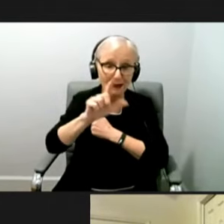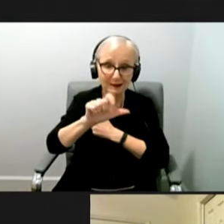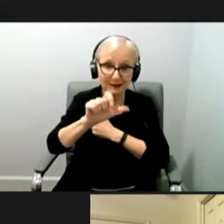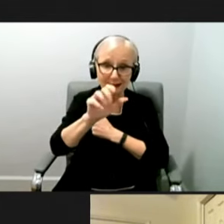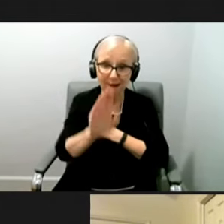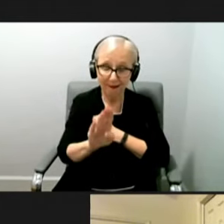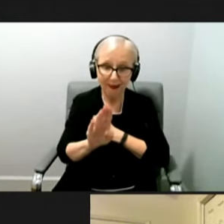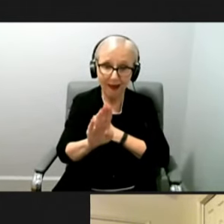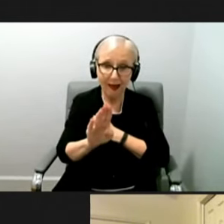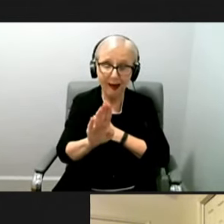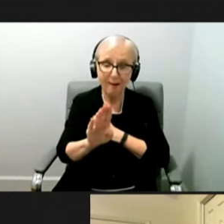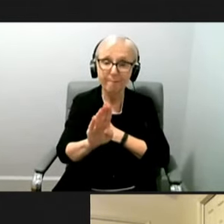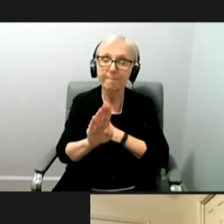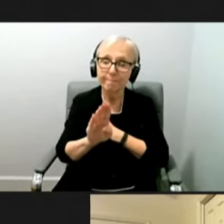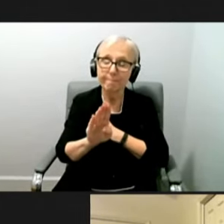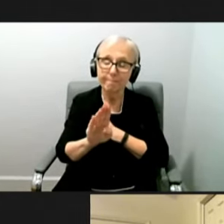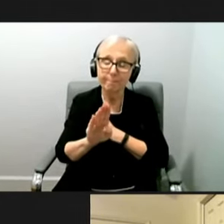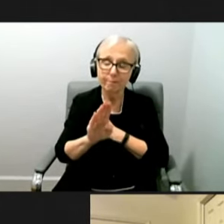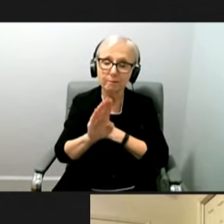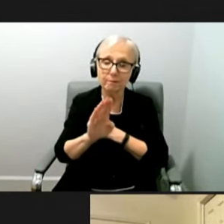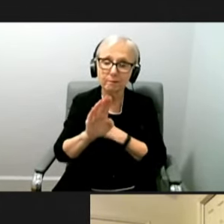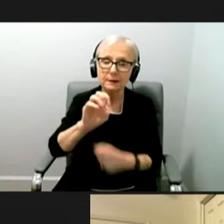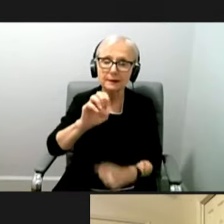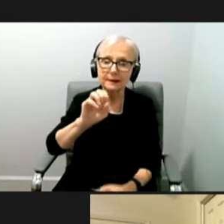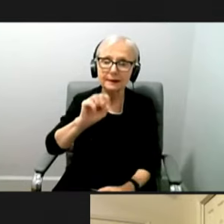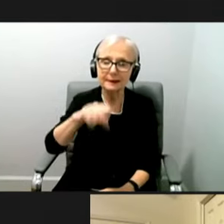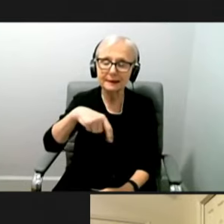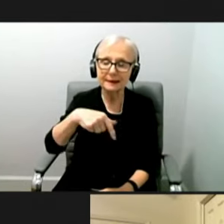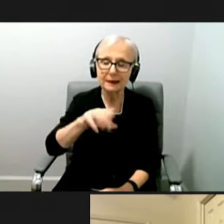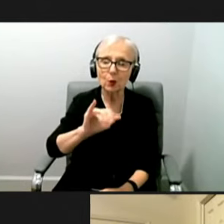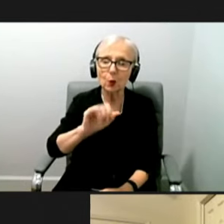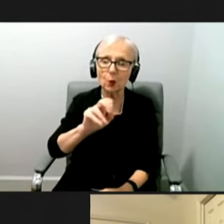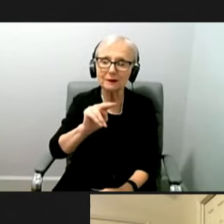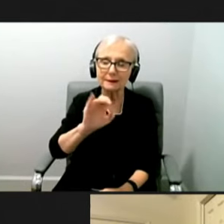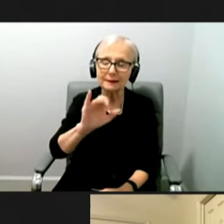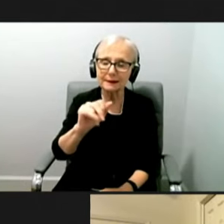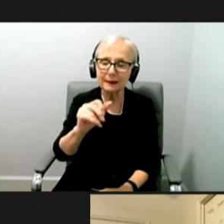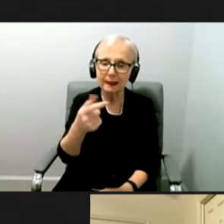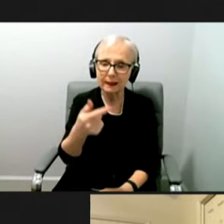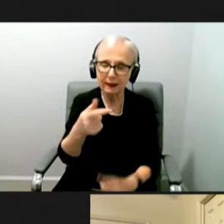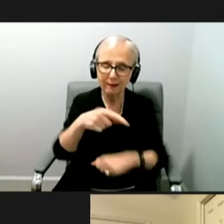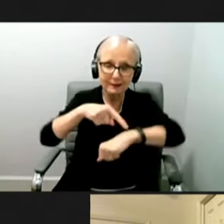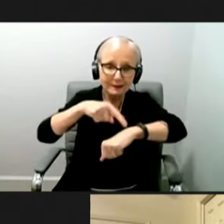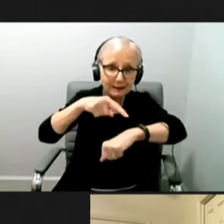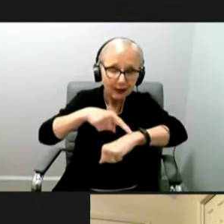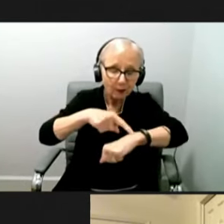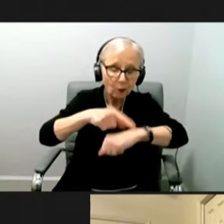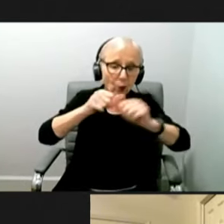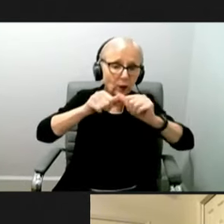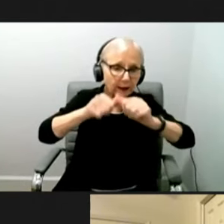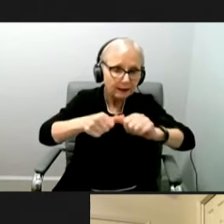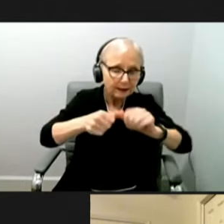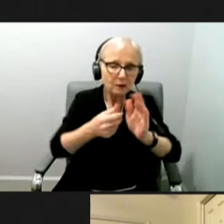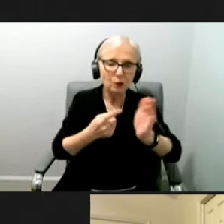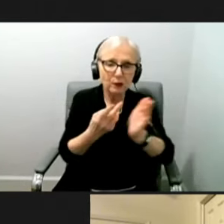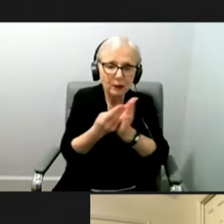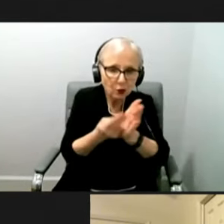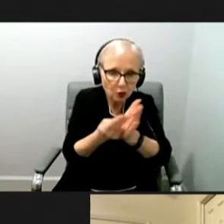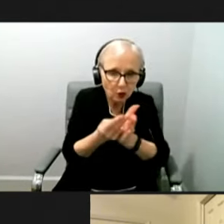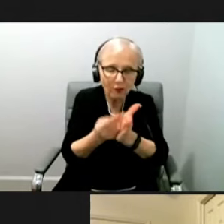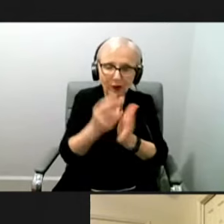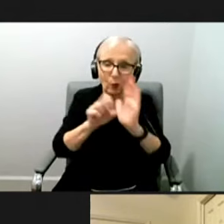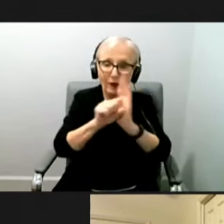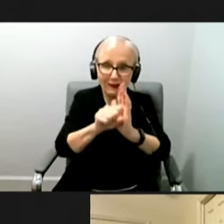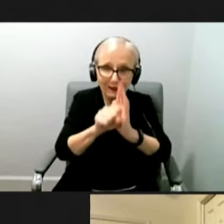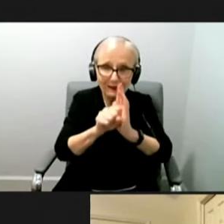over 10% of our stuff is being sequenced at this point. I got that number wrong, excuse me. And, you know, we continue to ensure that we are getting samples in from all